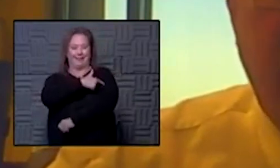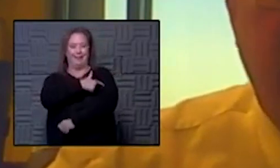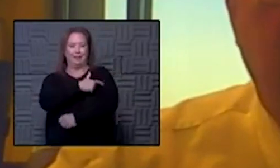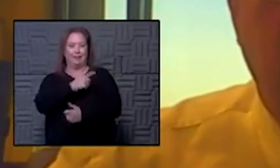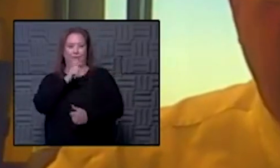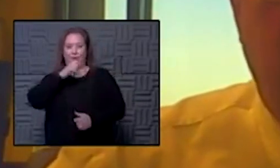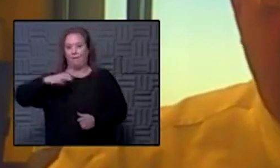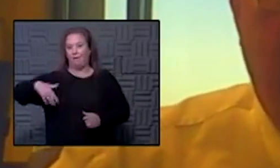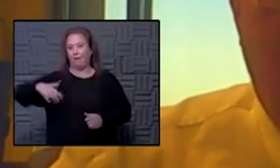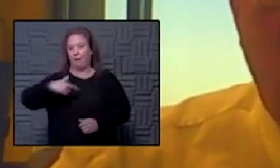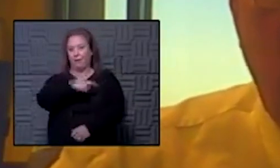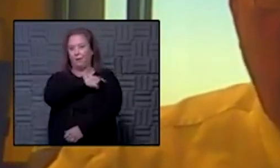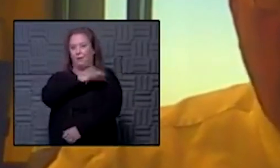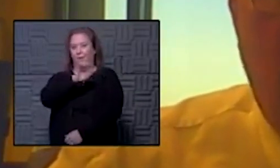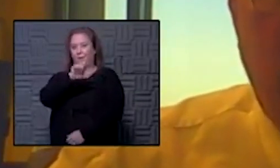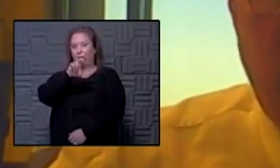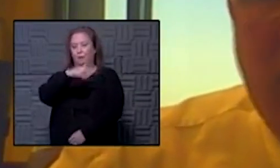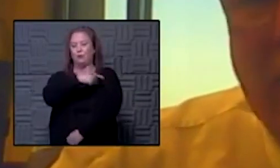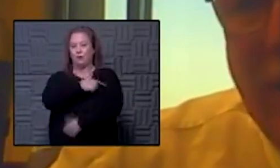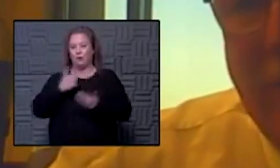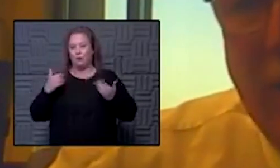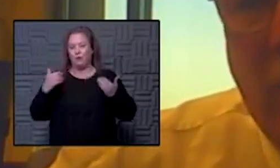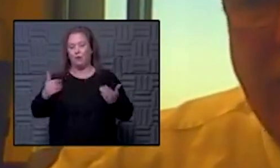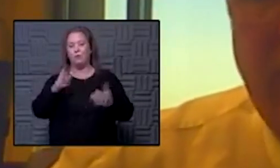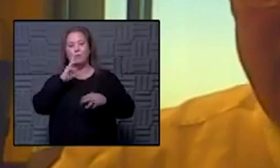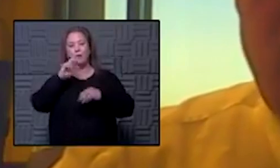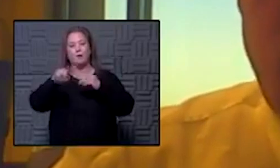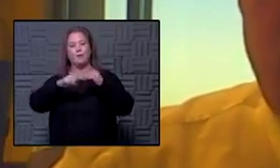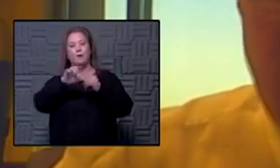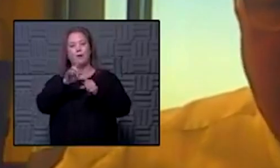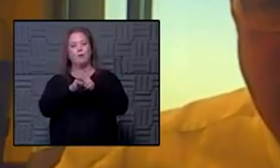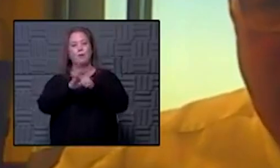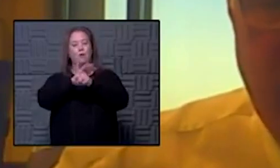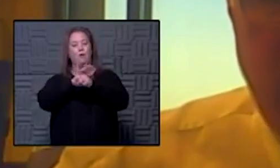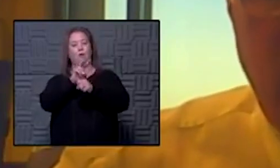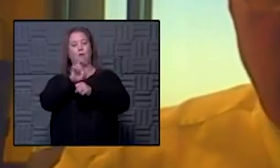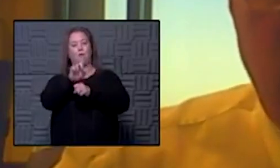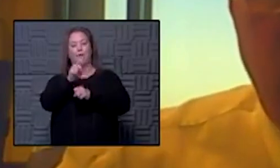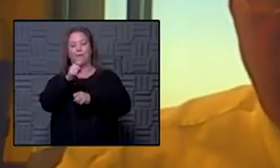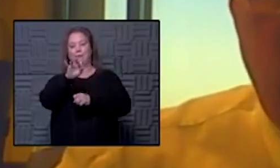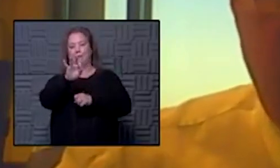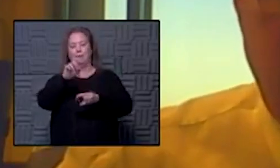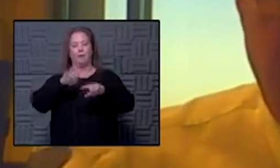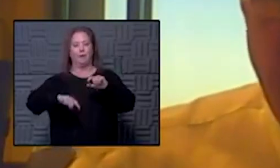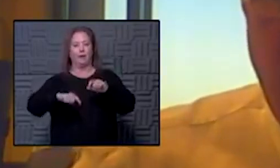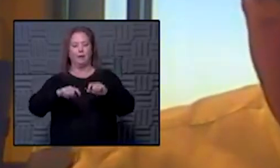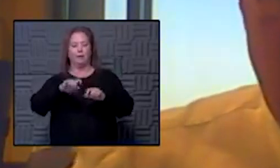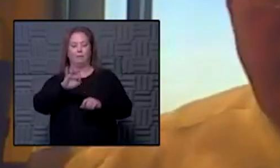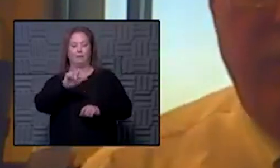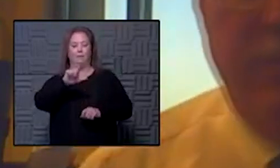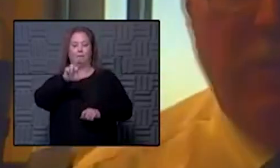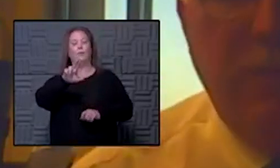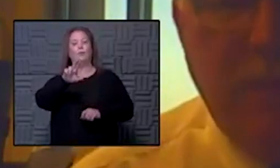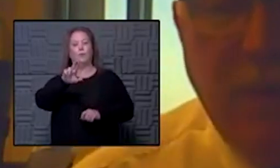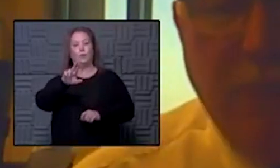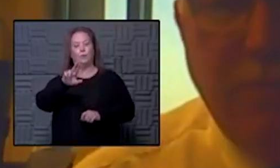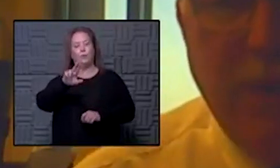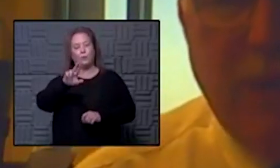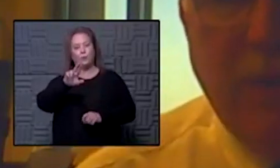if we haven't gotten it get it now we talk a lot about covet 19 we can't let influenza uh